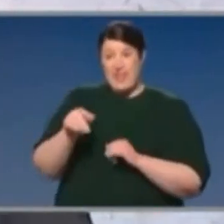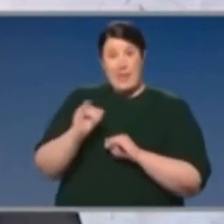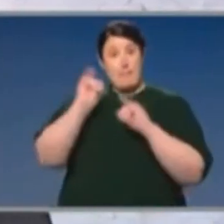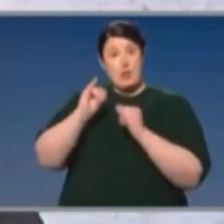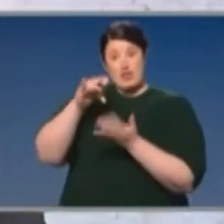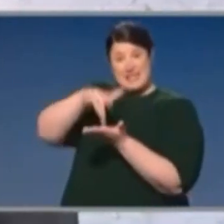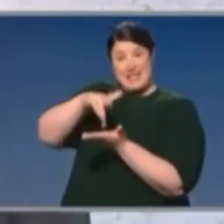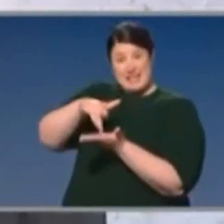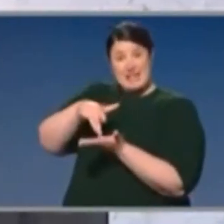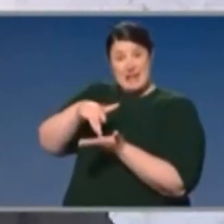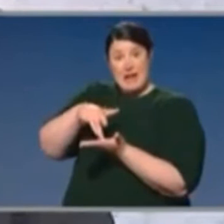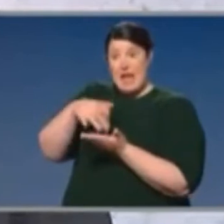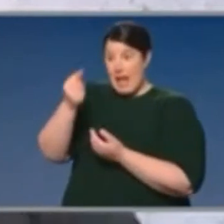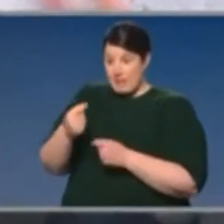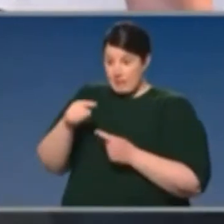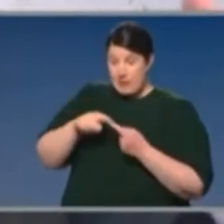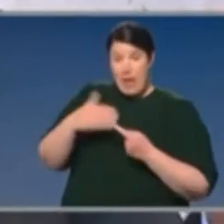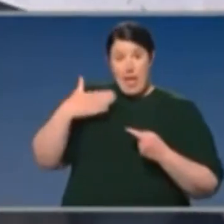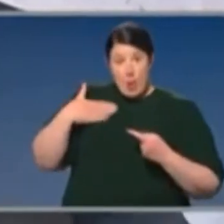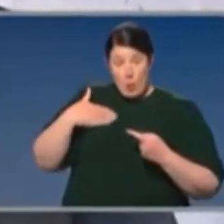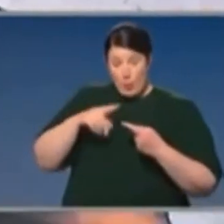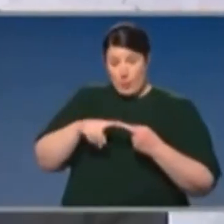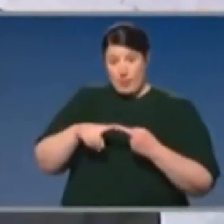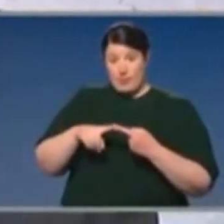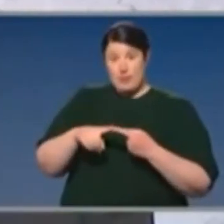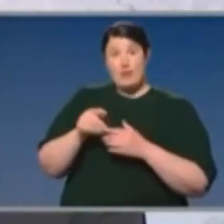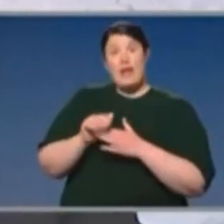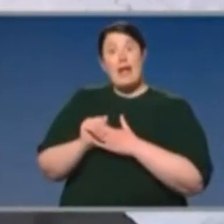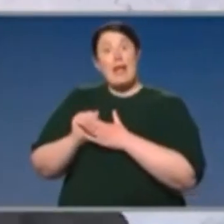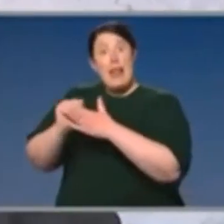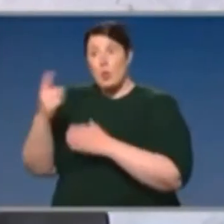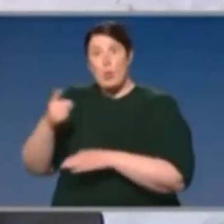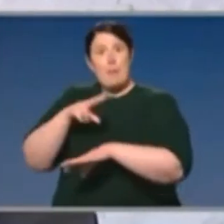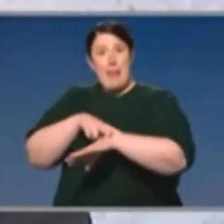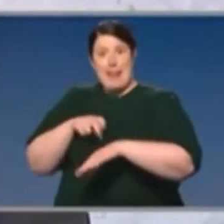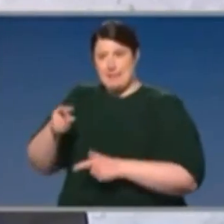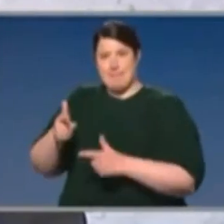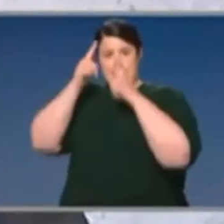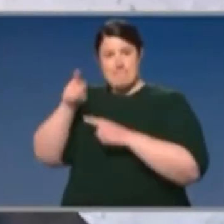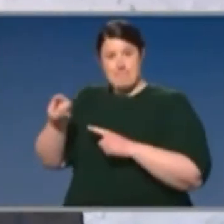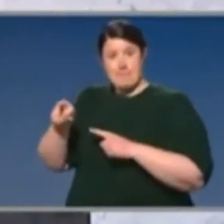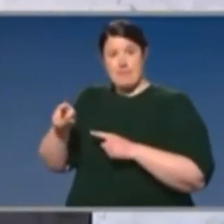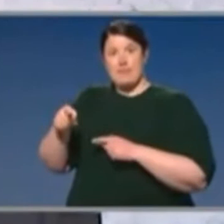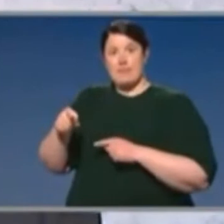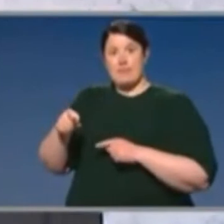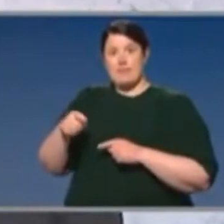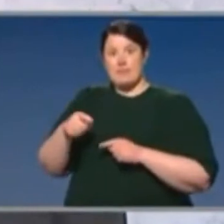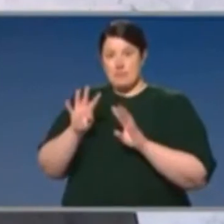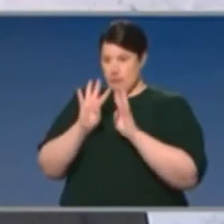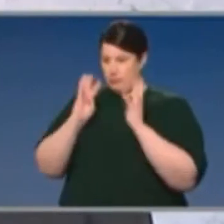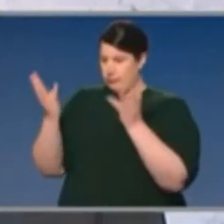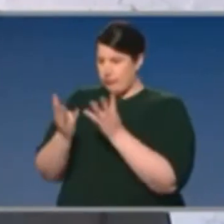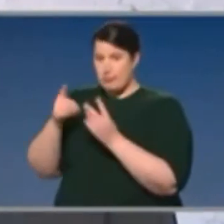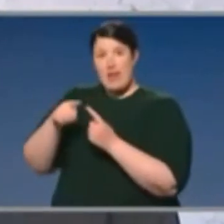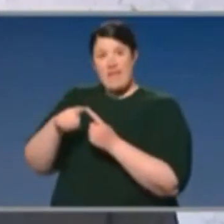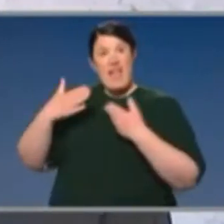Centre is an integrated operation which involves health. Health, it's actually led by the police in New South Wales, it certainly has